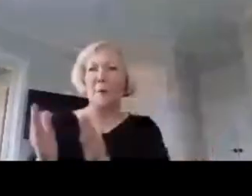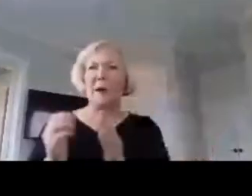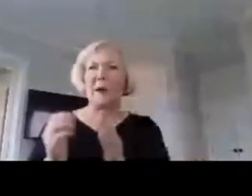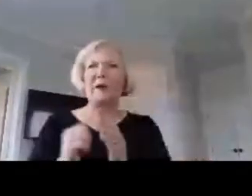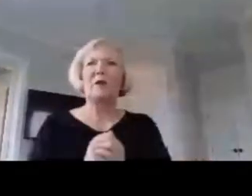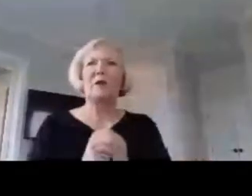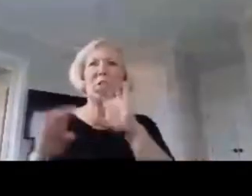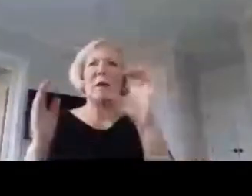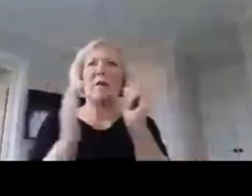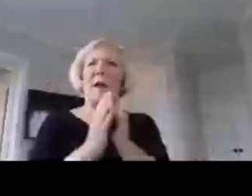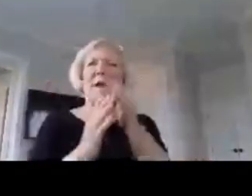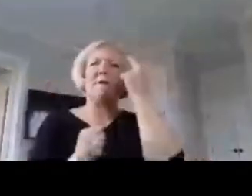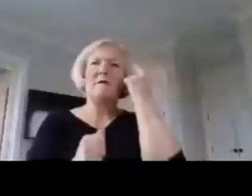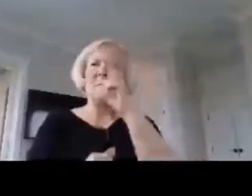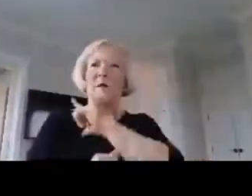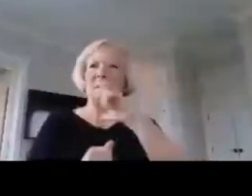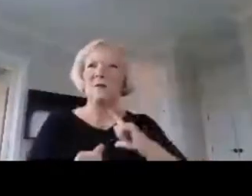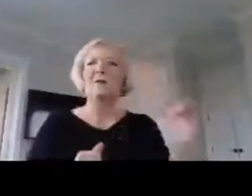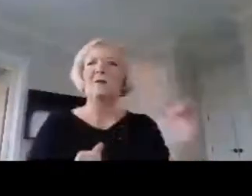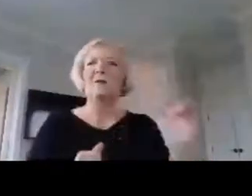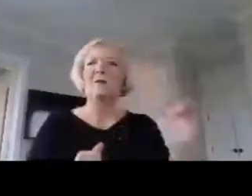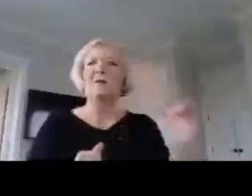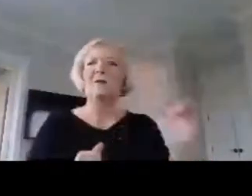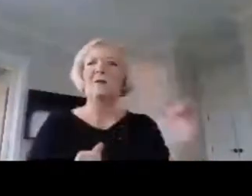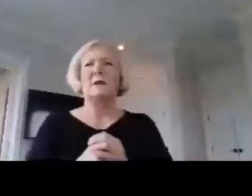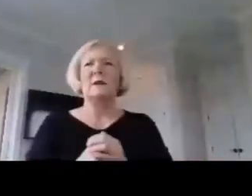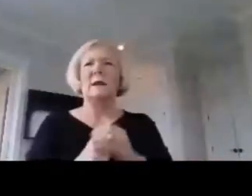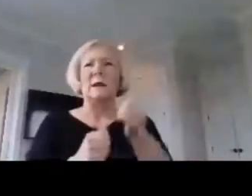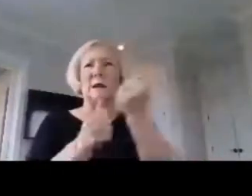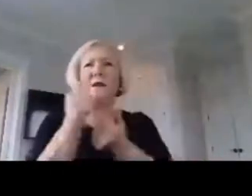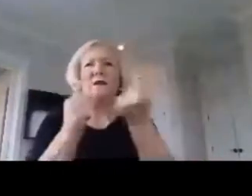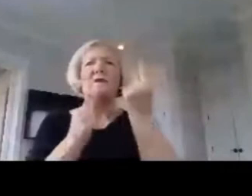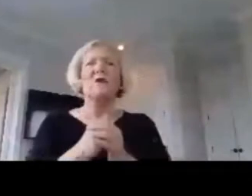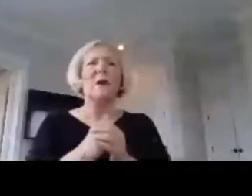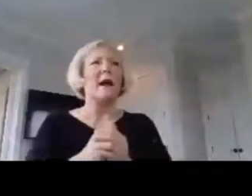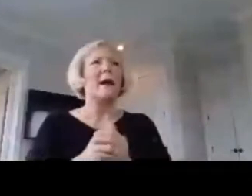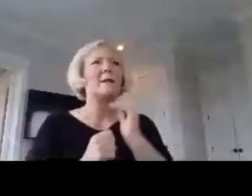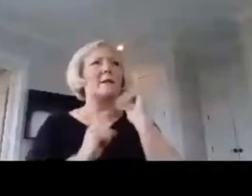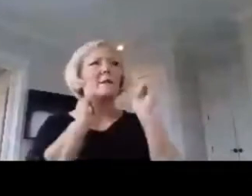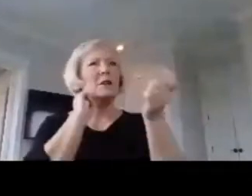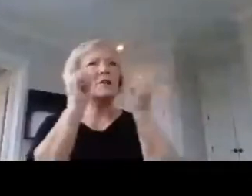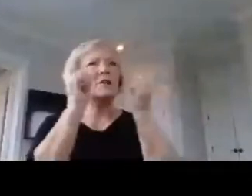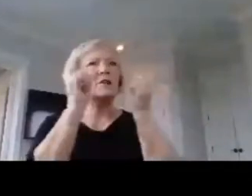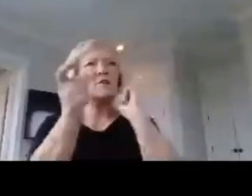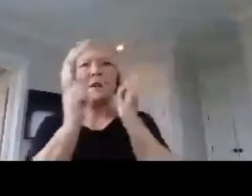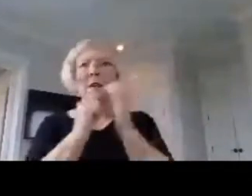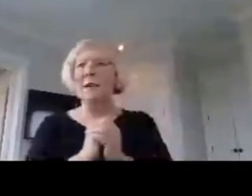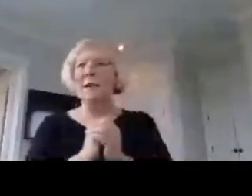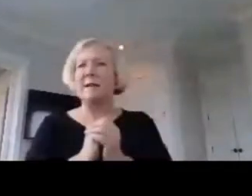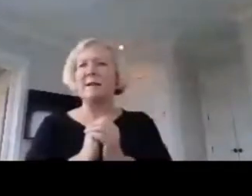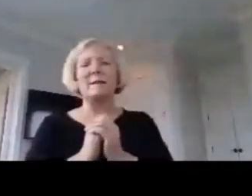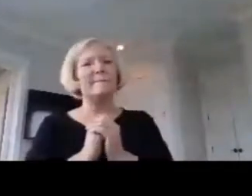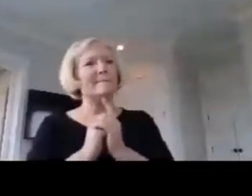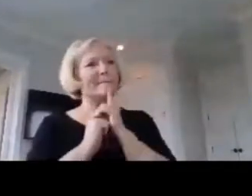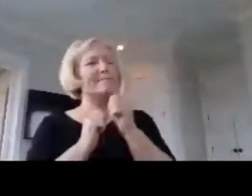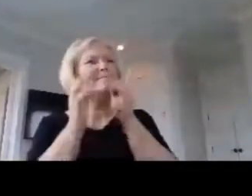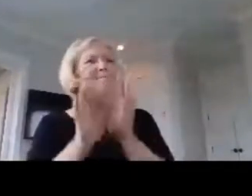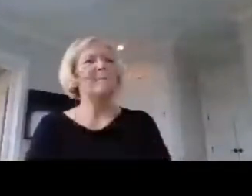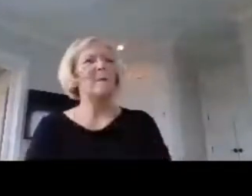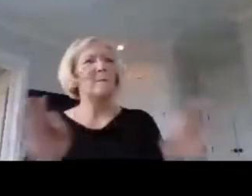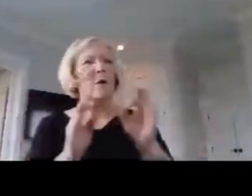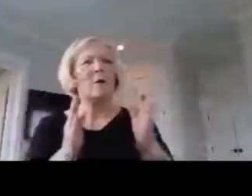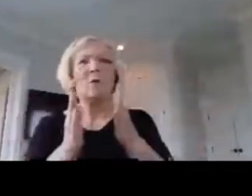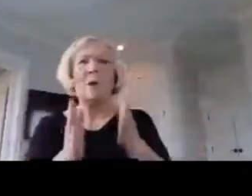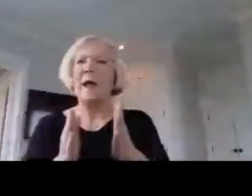done that through legislation as well. Each of you has contributed in significant ways, and your presence today